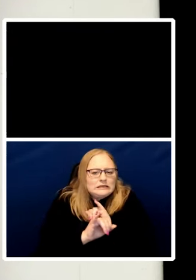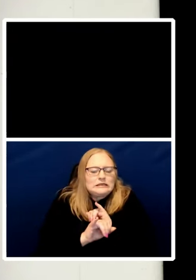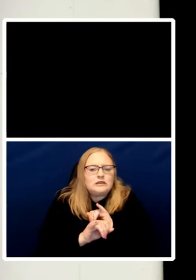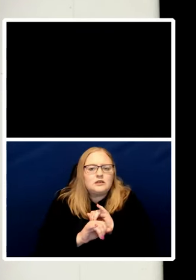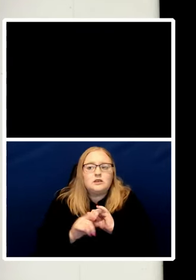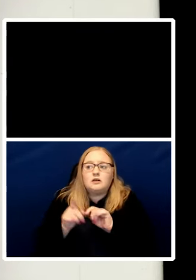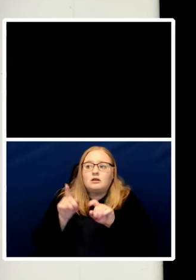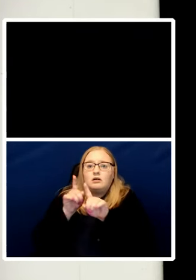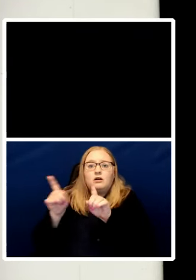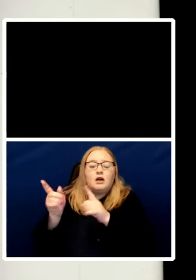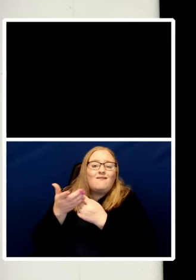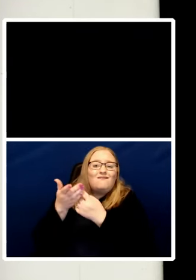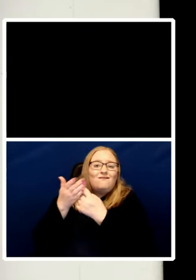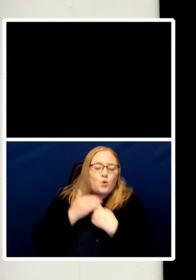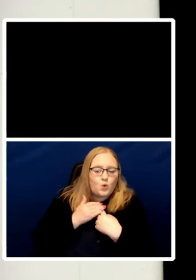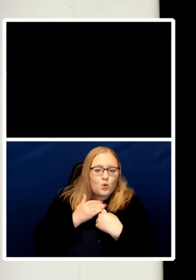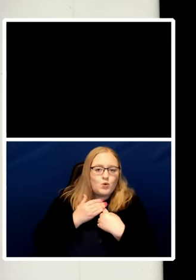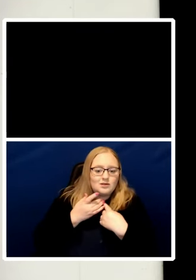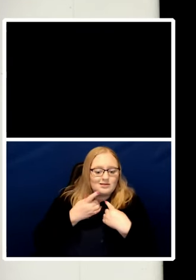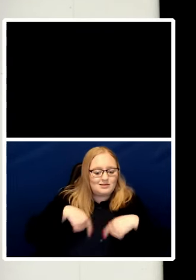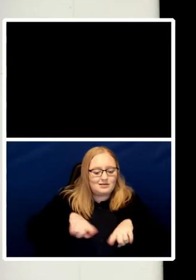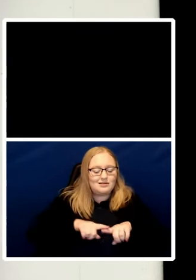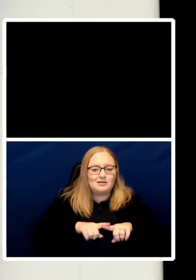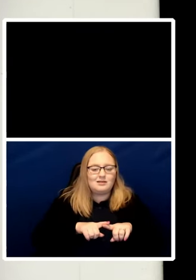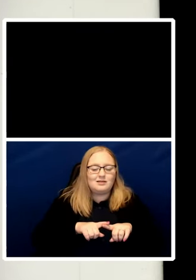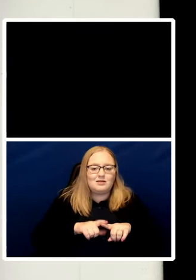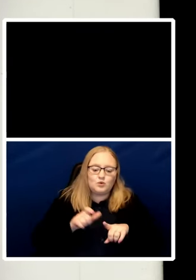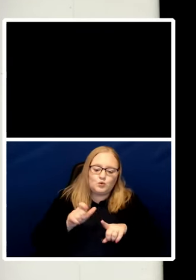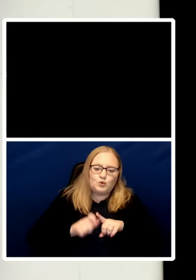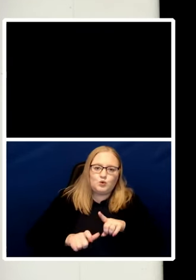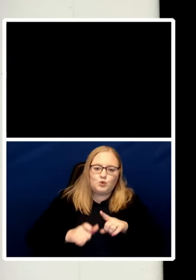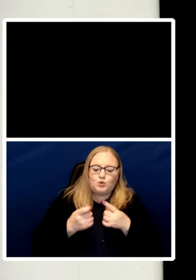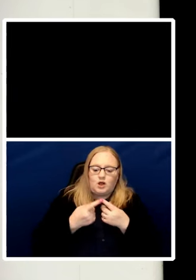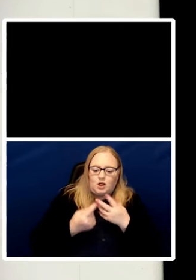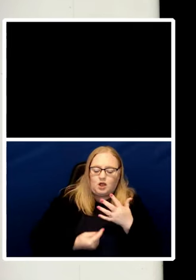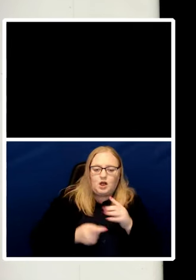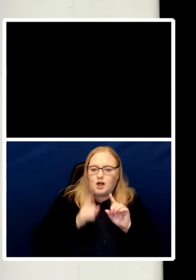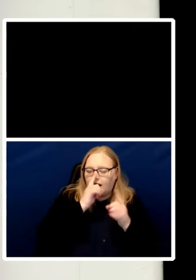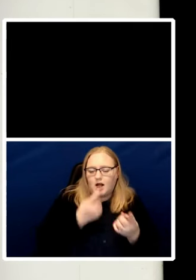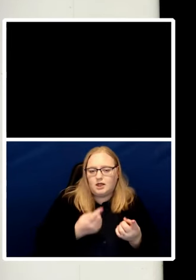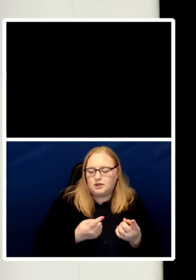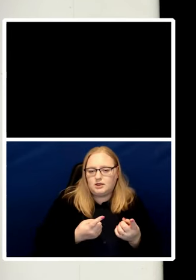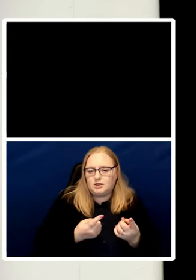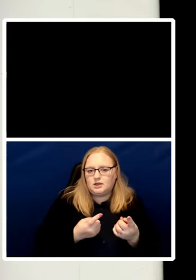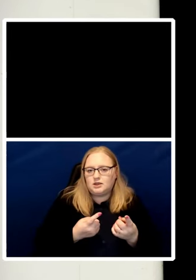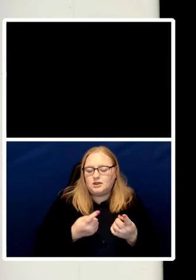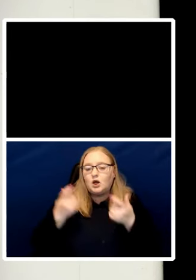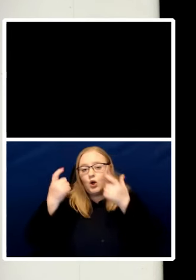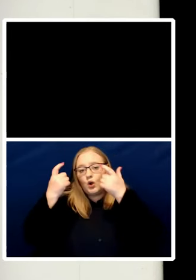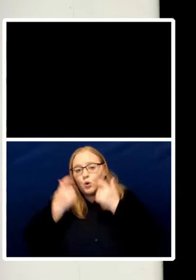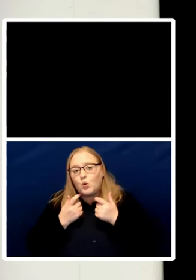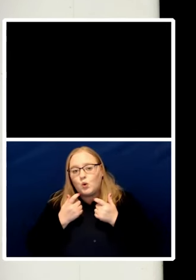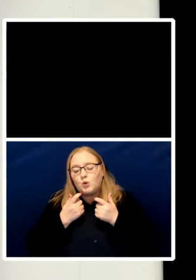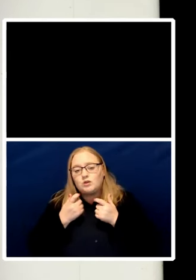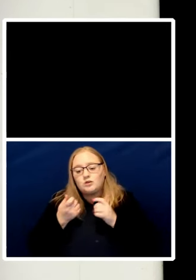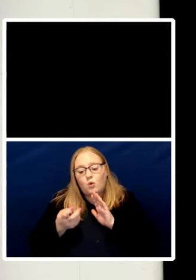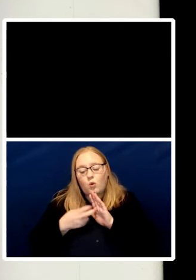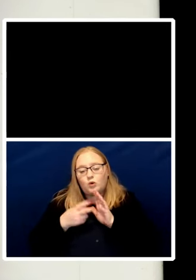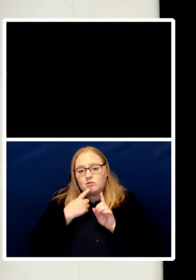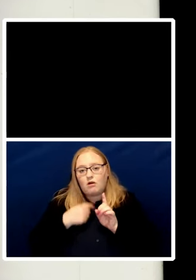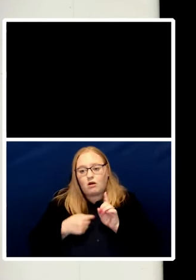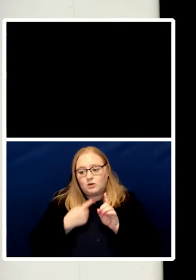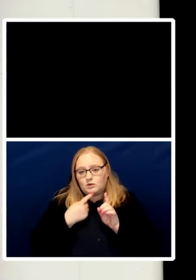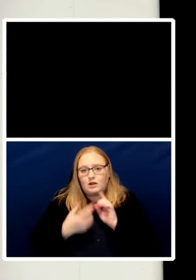us they cannot require court orders from some notional international court to end poverty so back to double